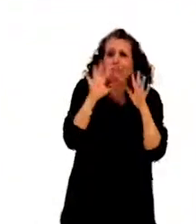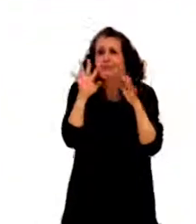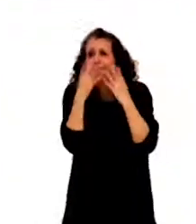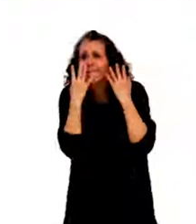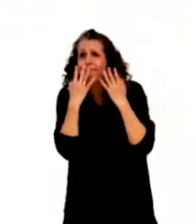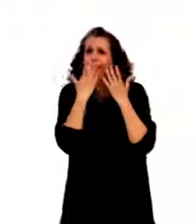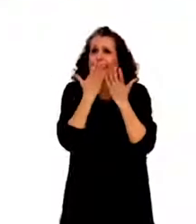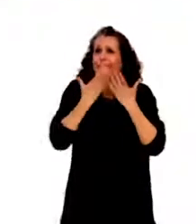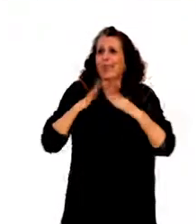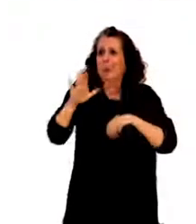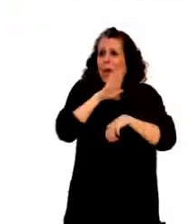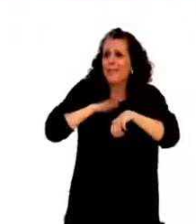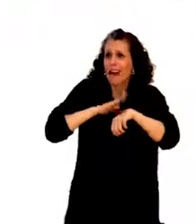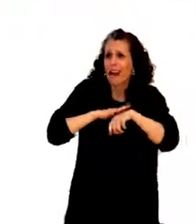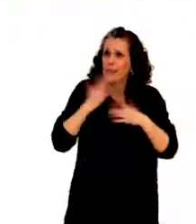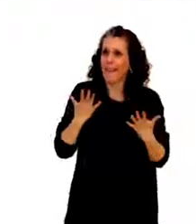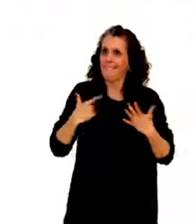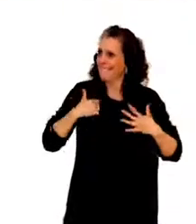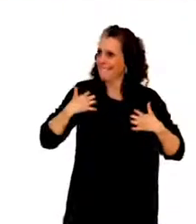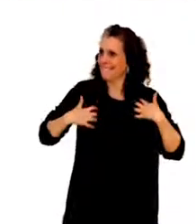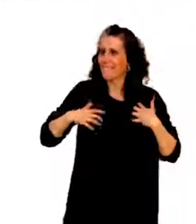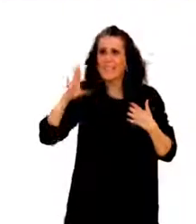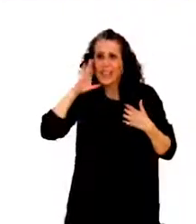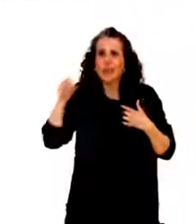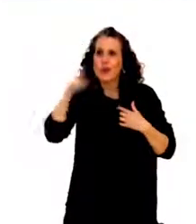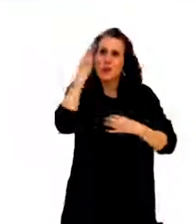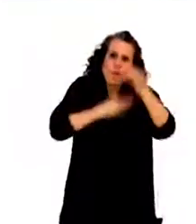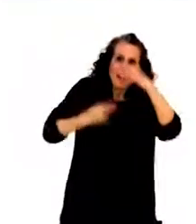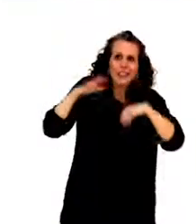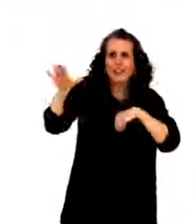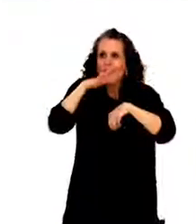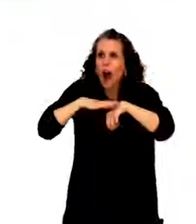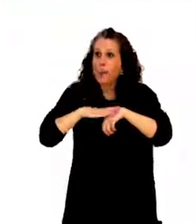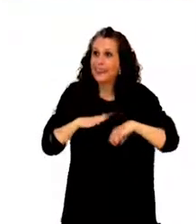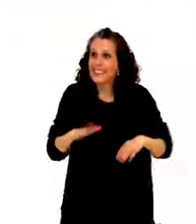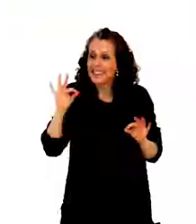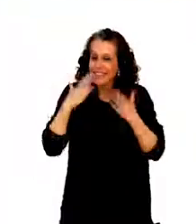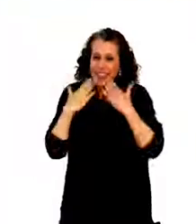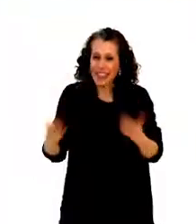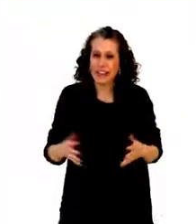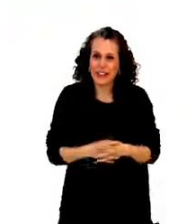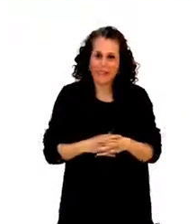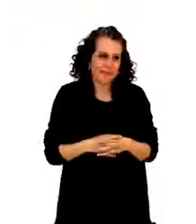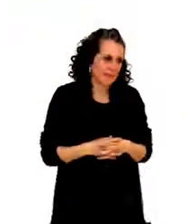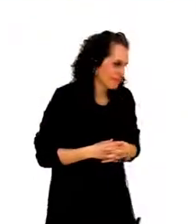and I will be, of course, looking forward to your questions and comments. Thank you very much. very much.